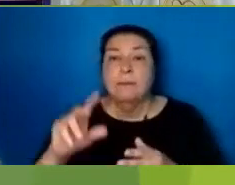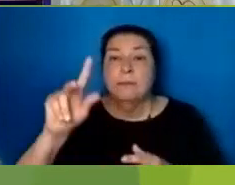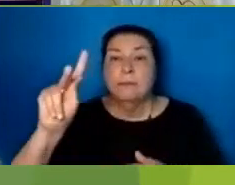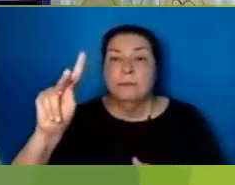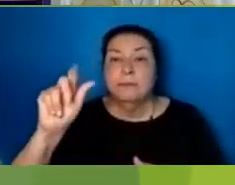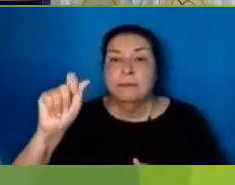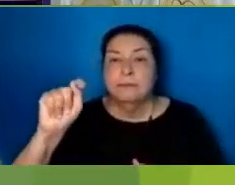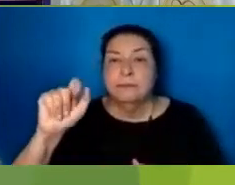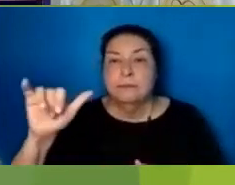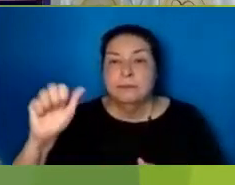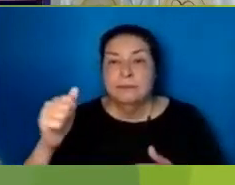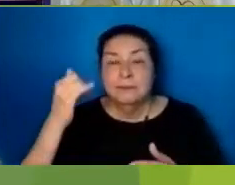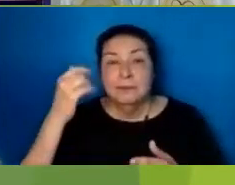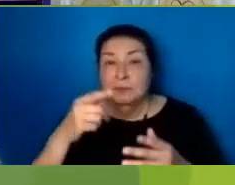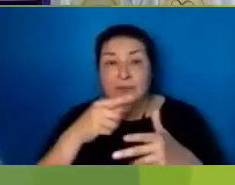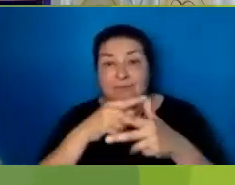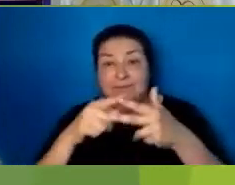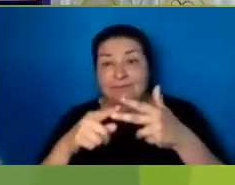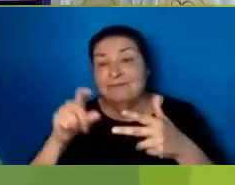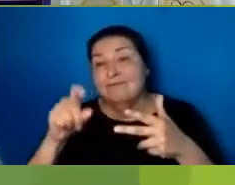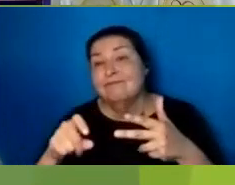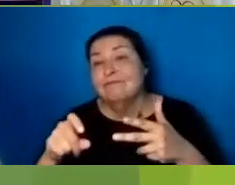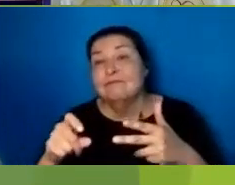These Are The Giants On Whose Shoulders I Stand